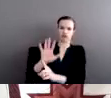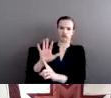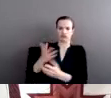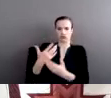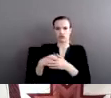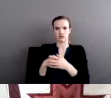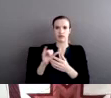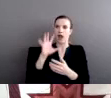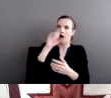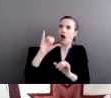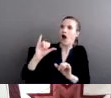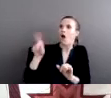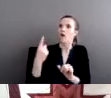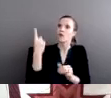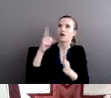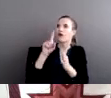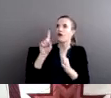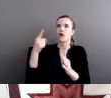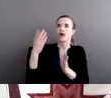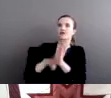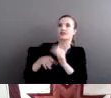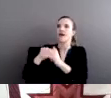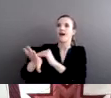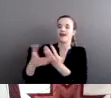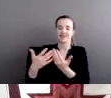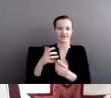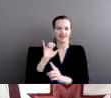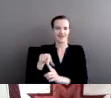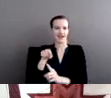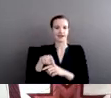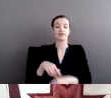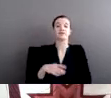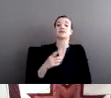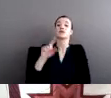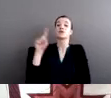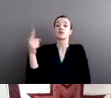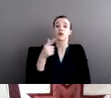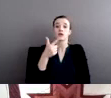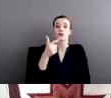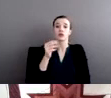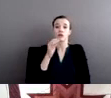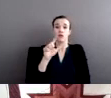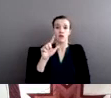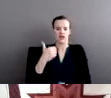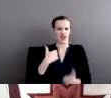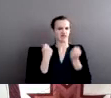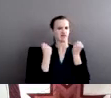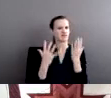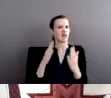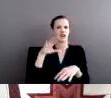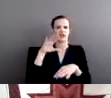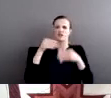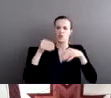to the customer. Dollar General has a lot of retail establishments sprinkled